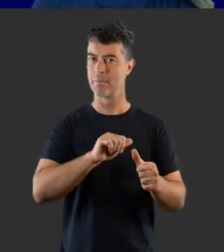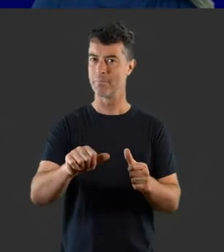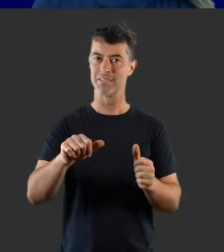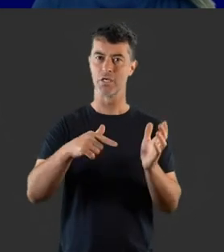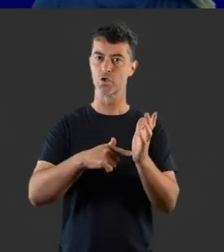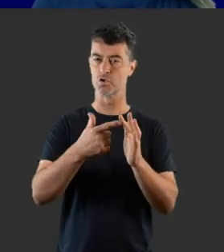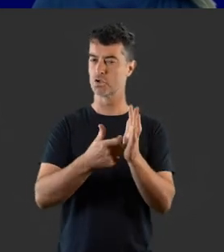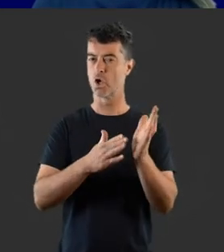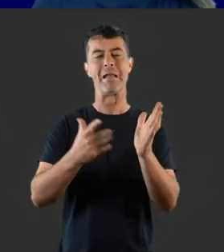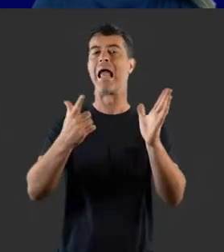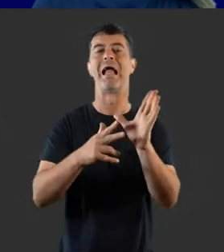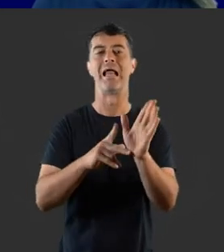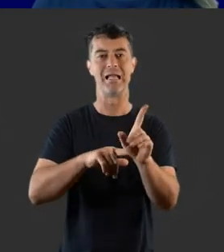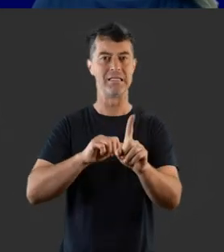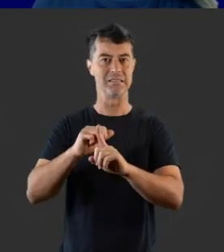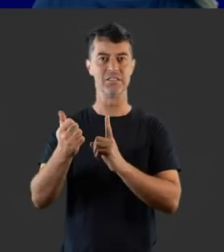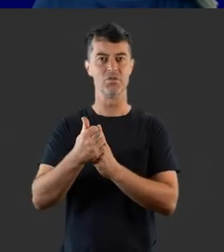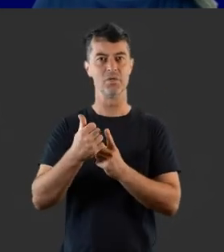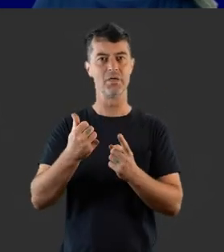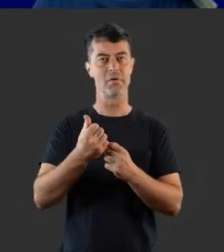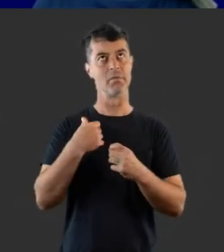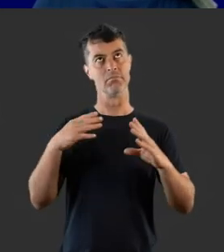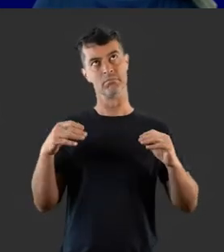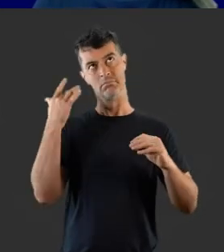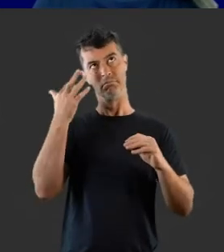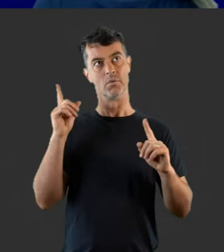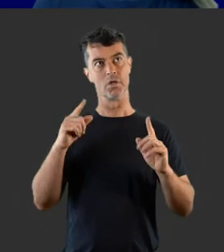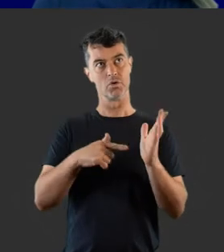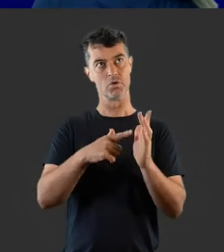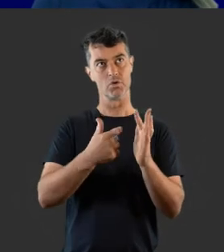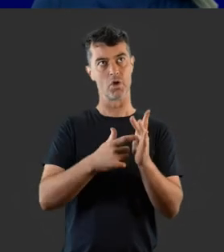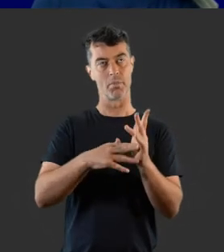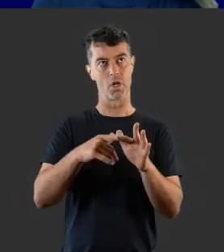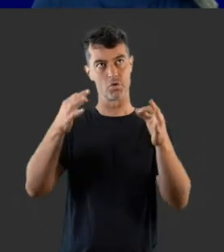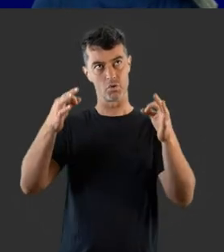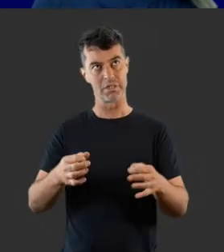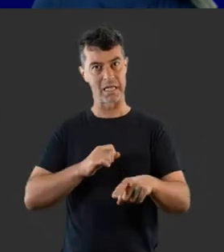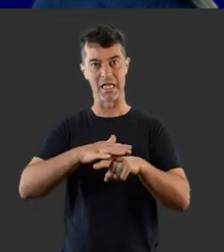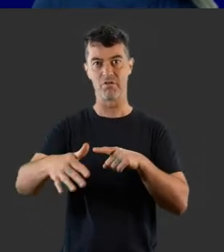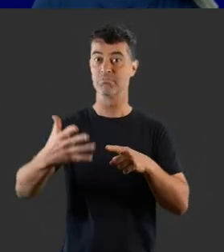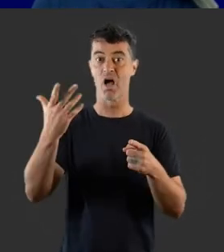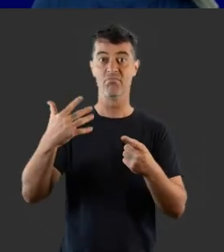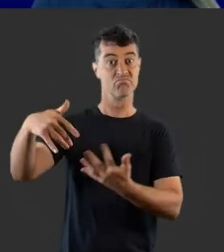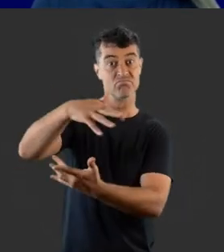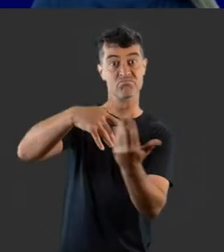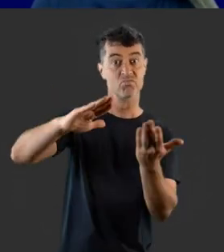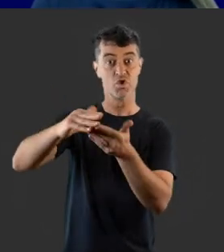Using the best term in any given situation made me pause for thought. Terminology choices are influenced by societal